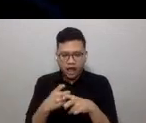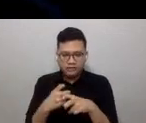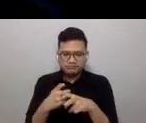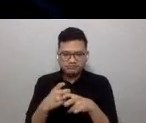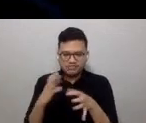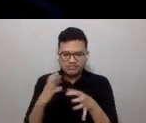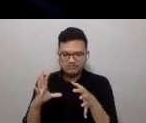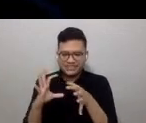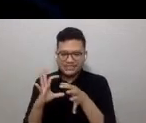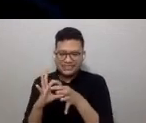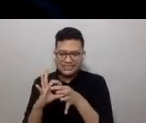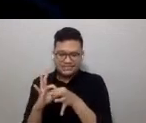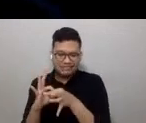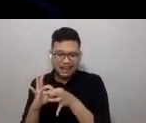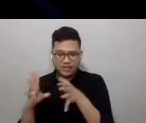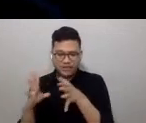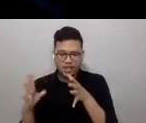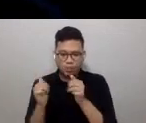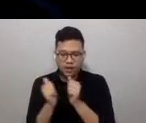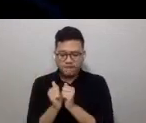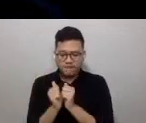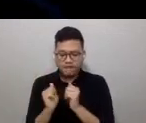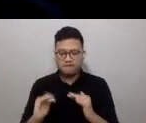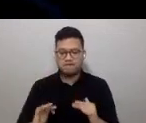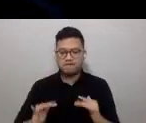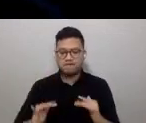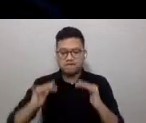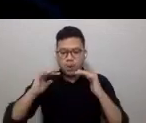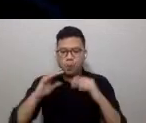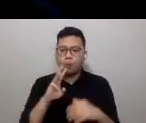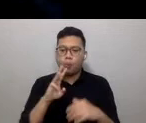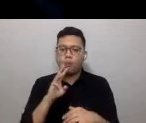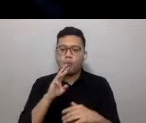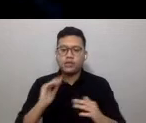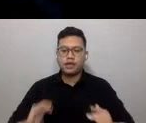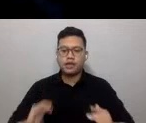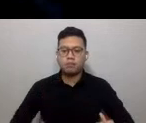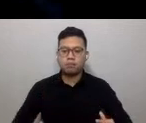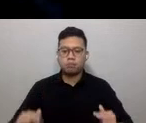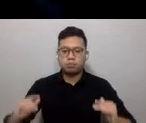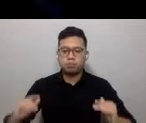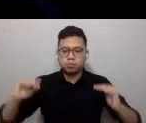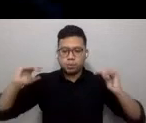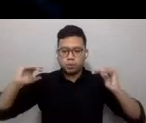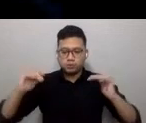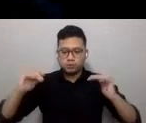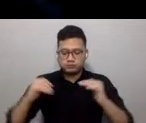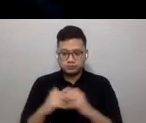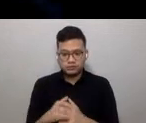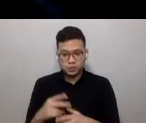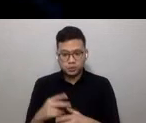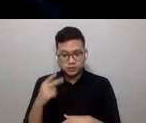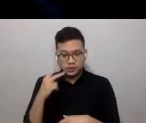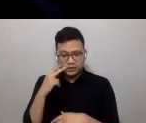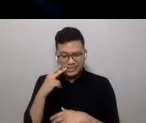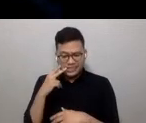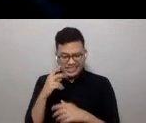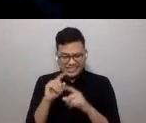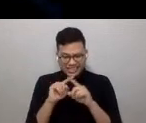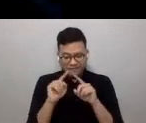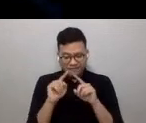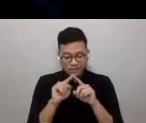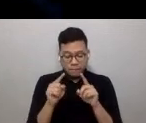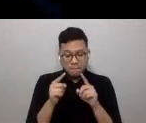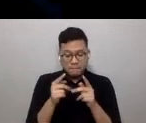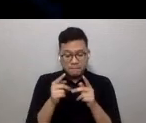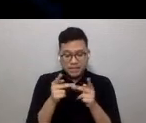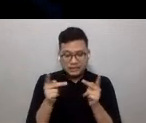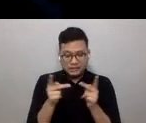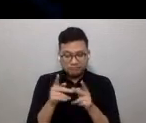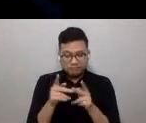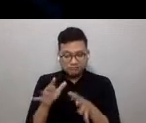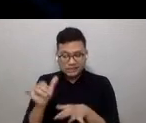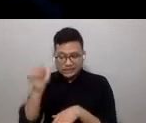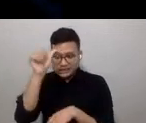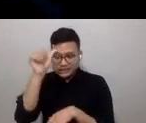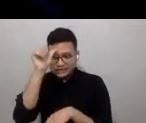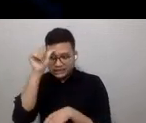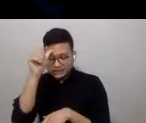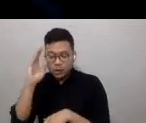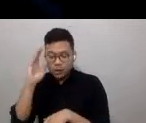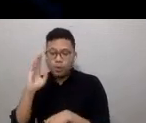Over the next 50 years, the population of Tokyo, New Orleans and Amsterdam will be surpassed by Kolkata,